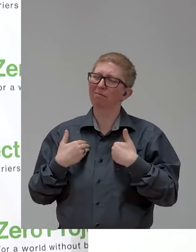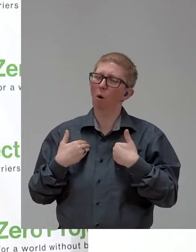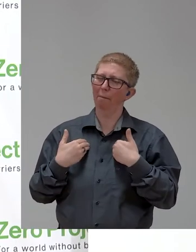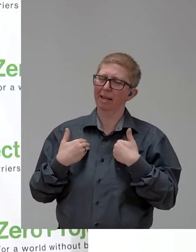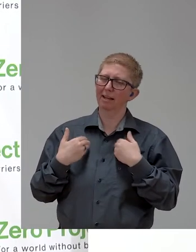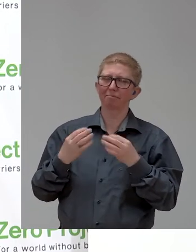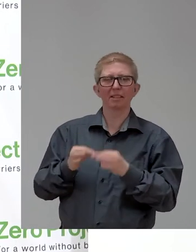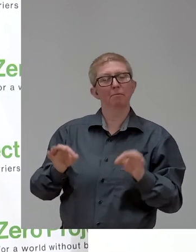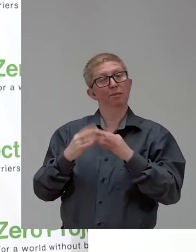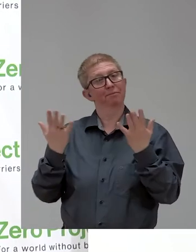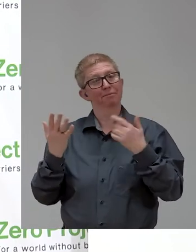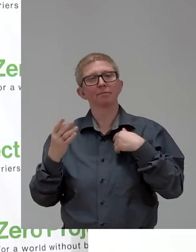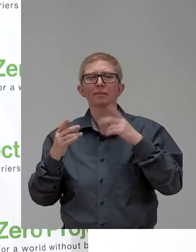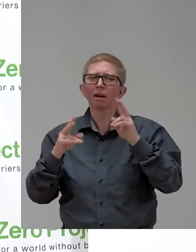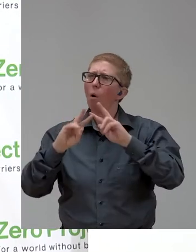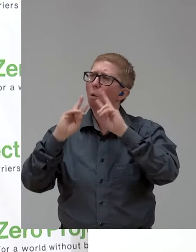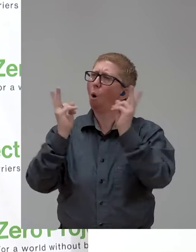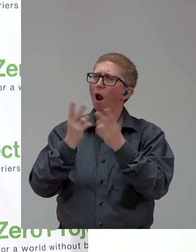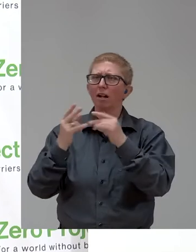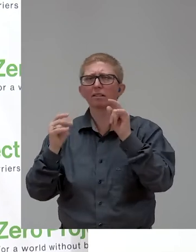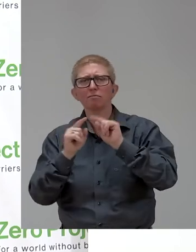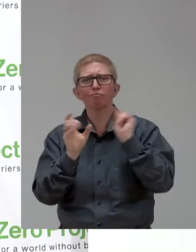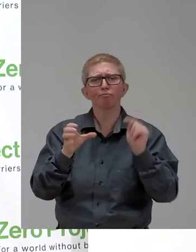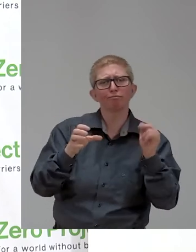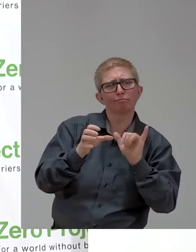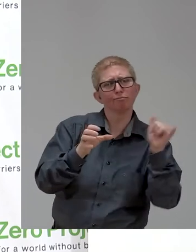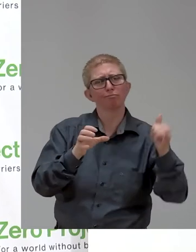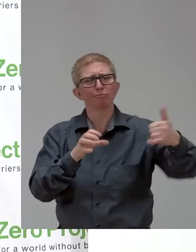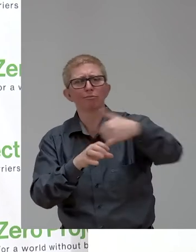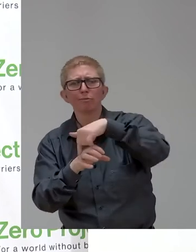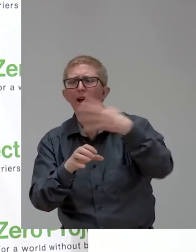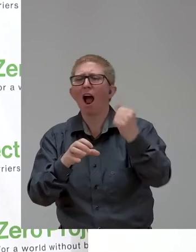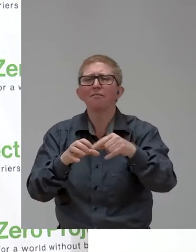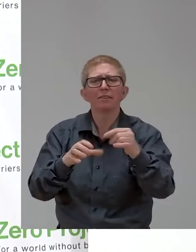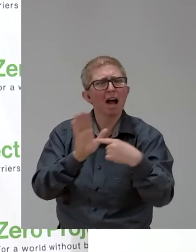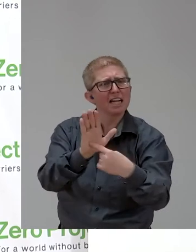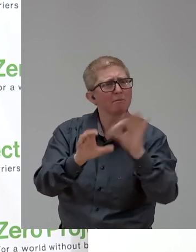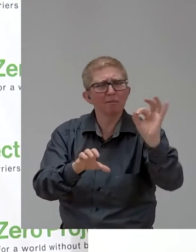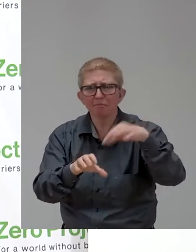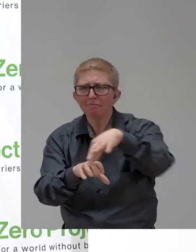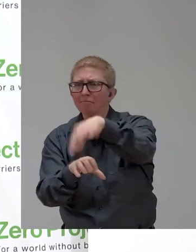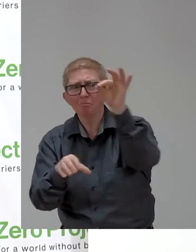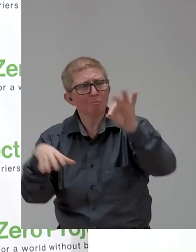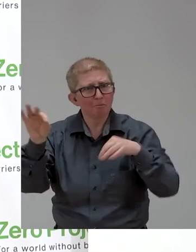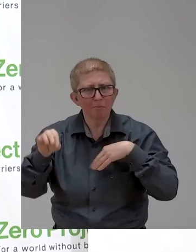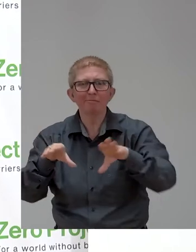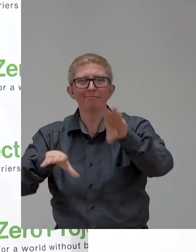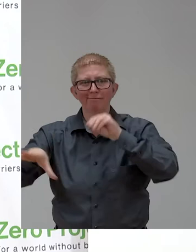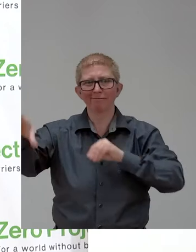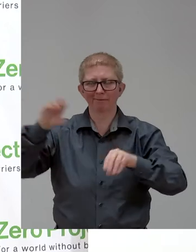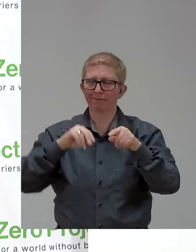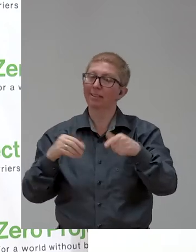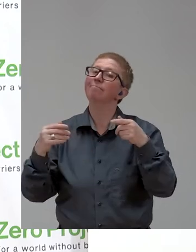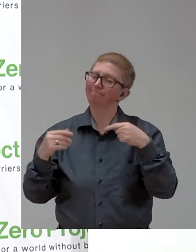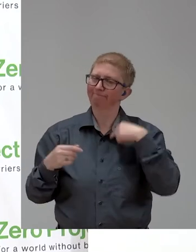traveled through the world. You find good examples everywhere in the world, and I think that's important that we can see,